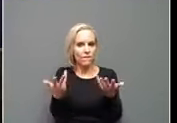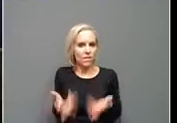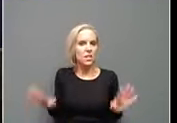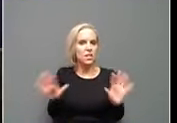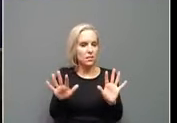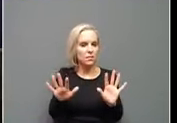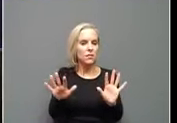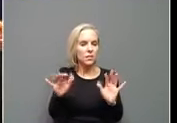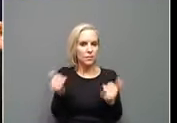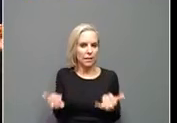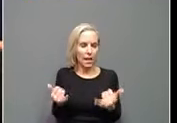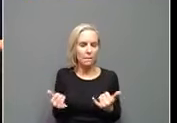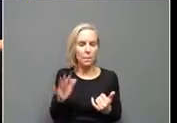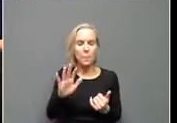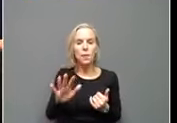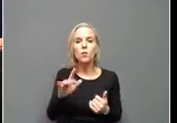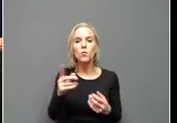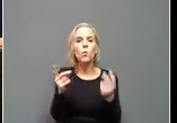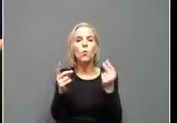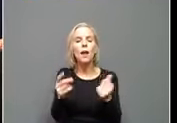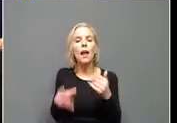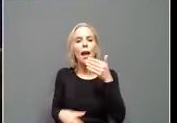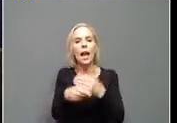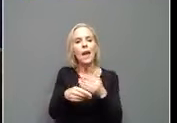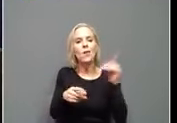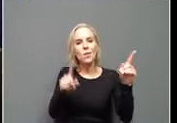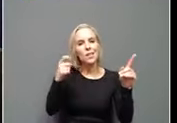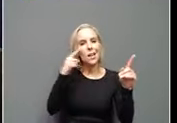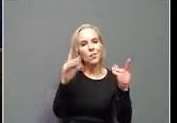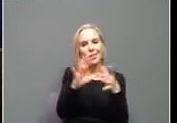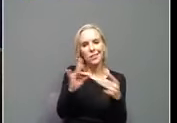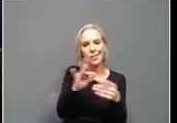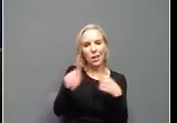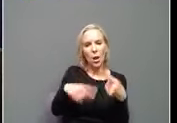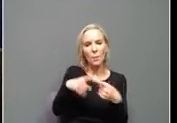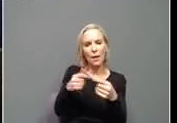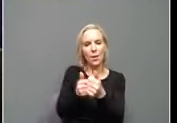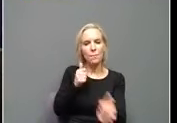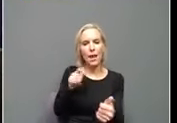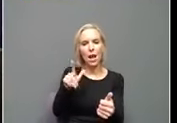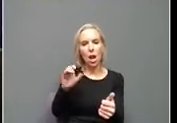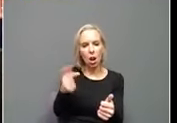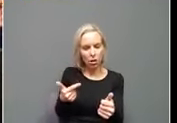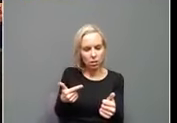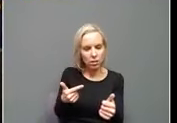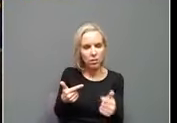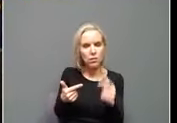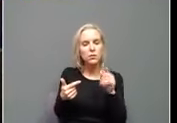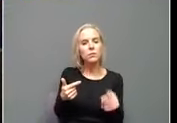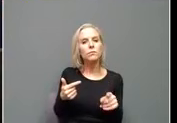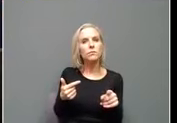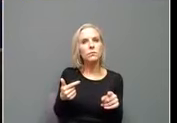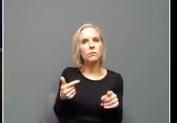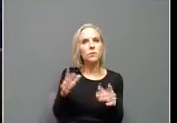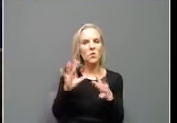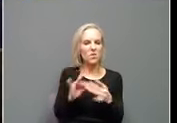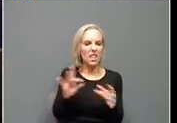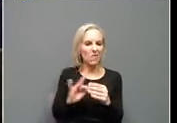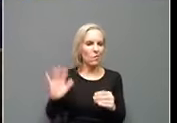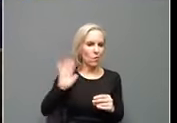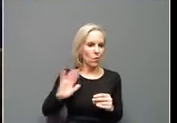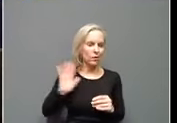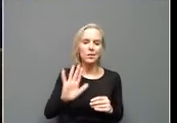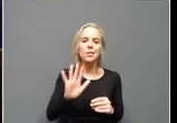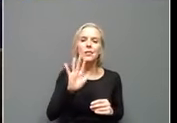now. And then just quickly adding to what the governor said about the backlog. Um, just as we've said before, it's not